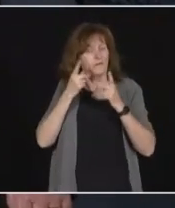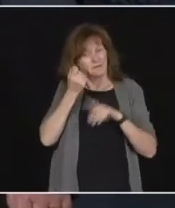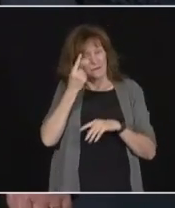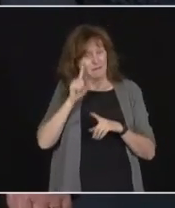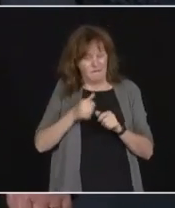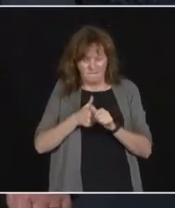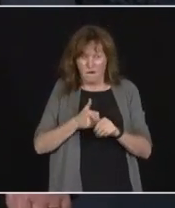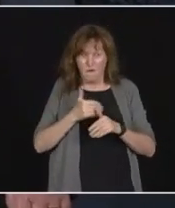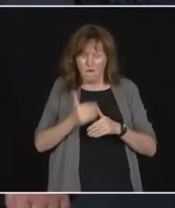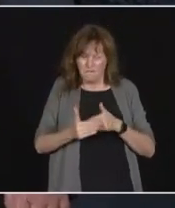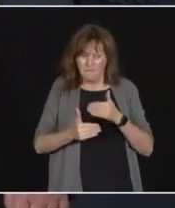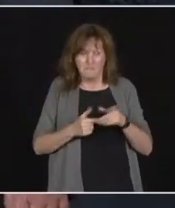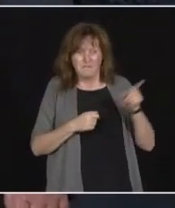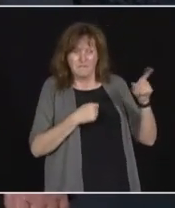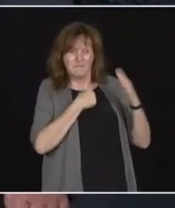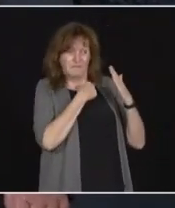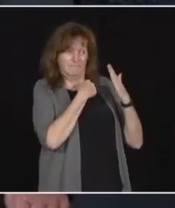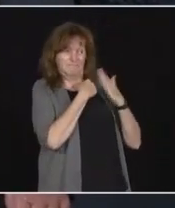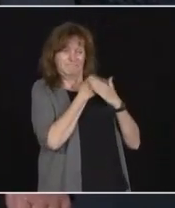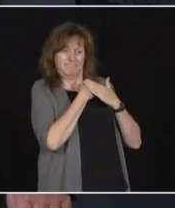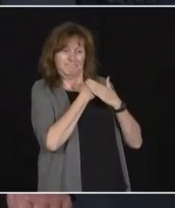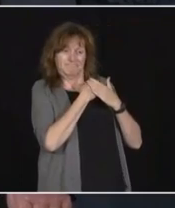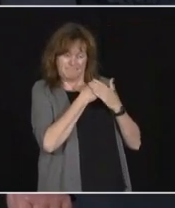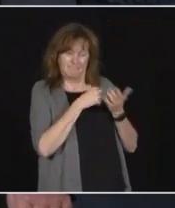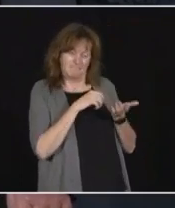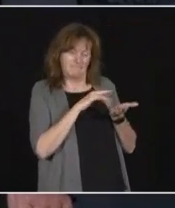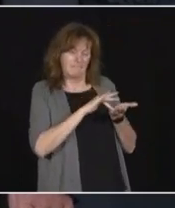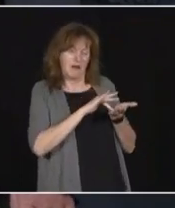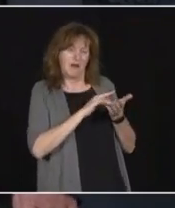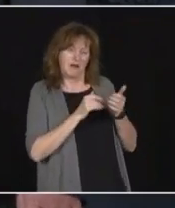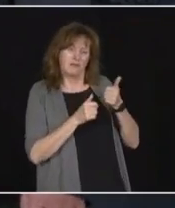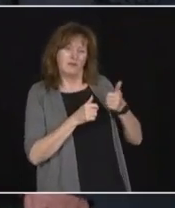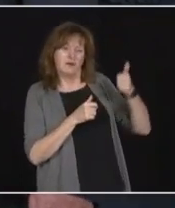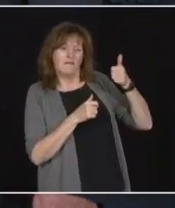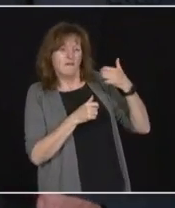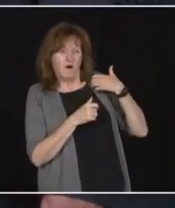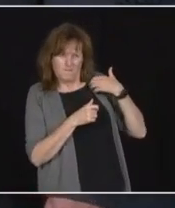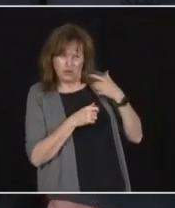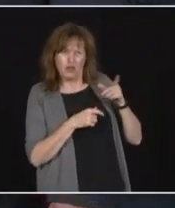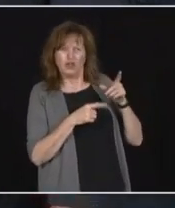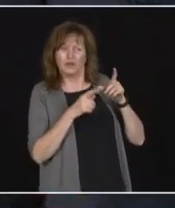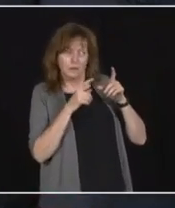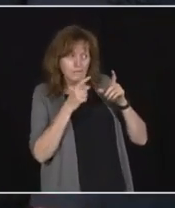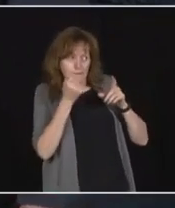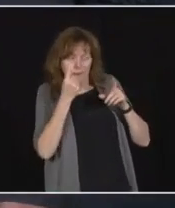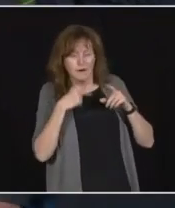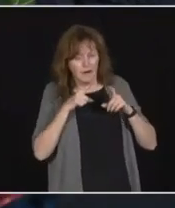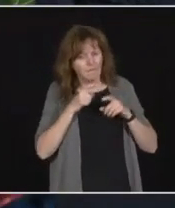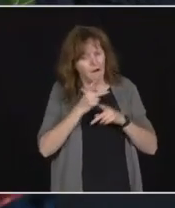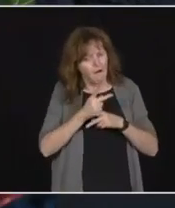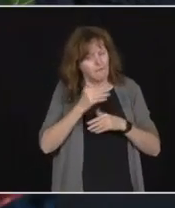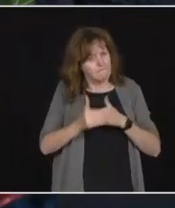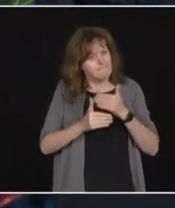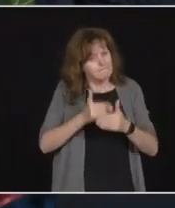the advice from the chief medical officer of health through this very measured process. Next question.